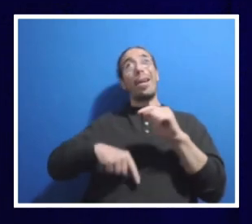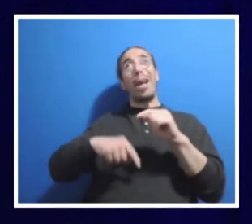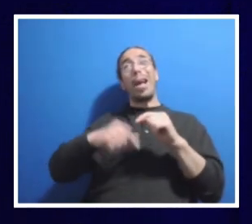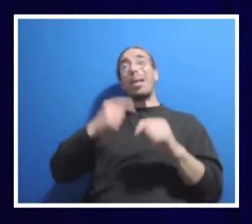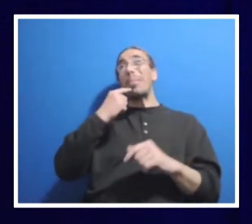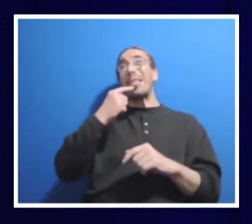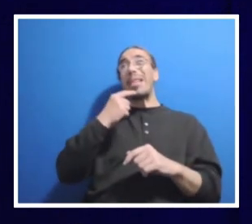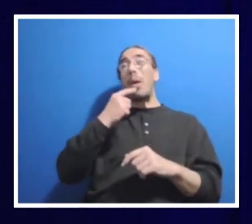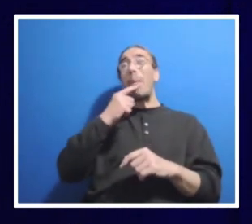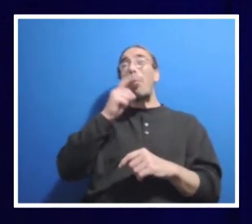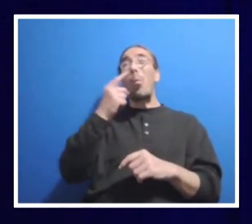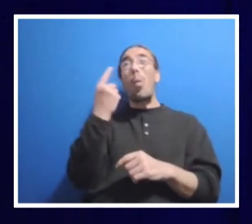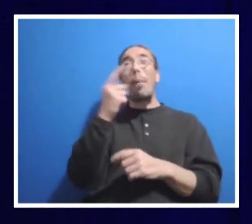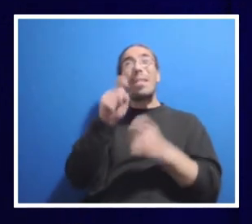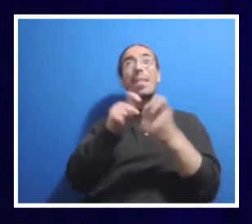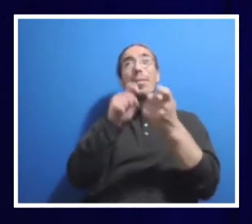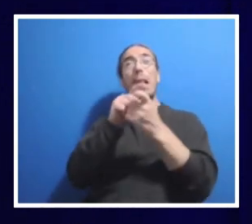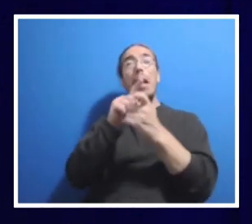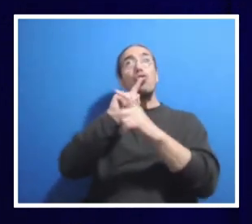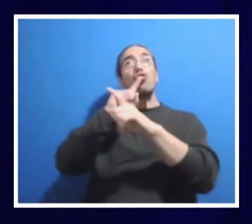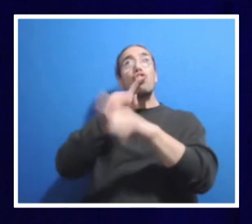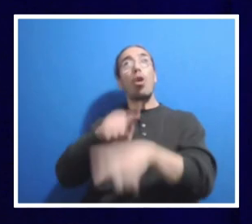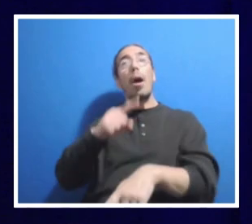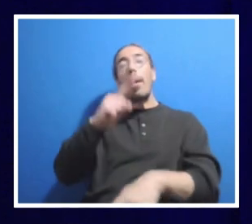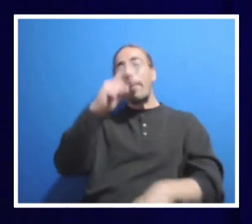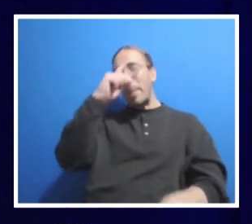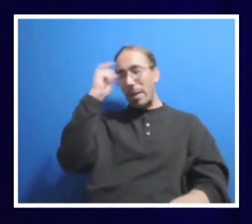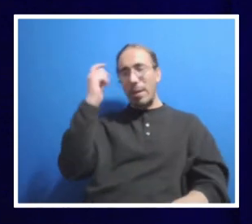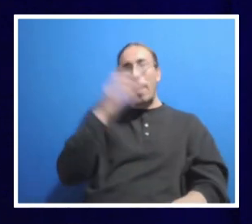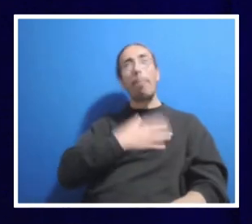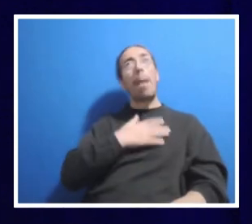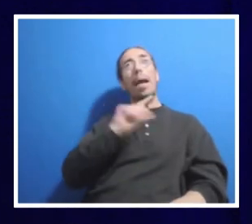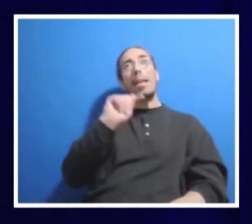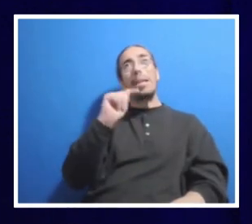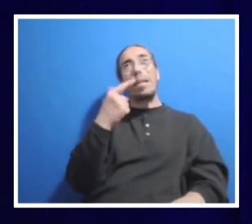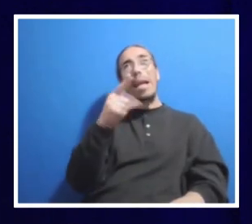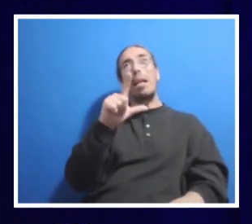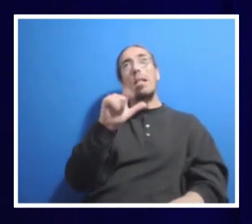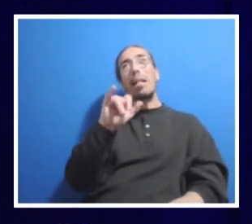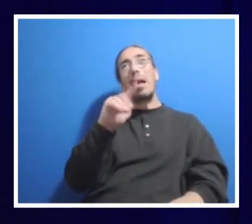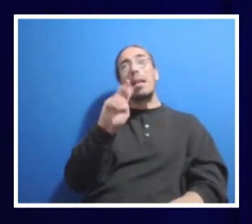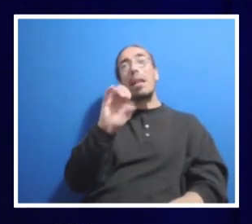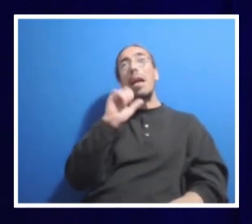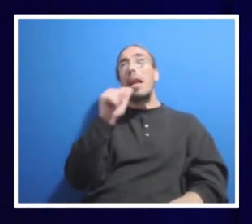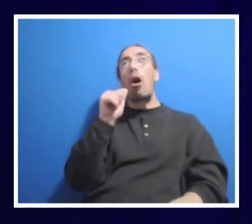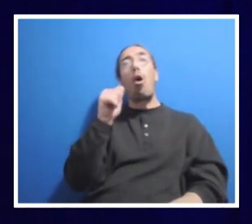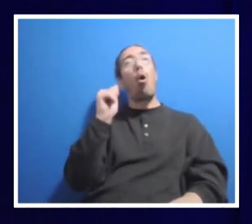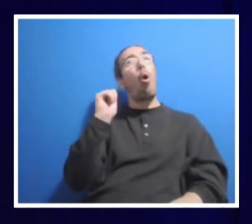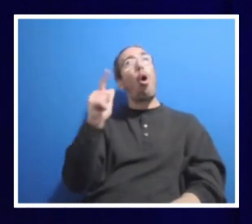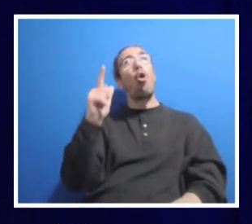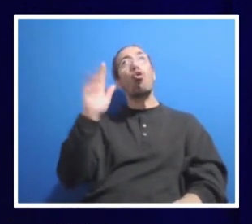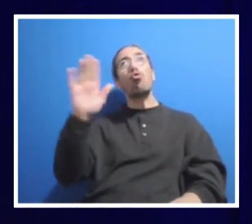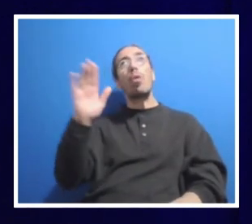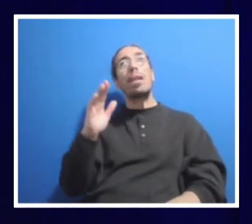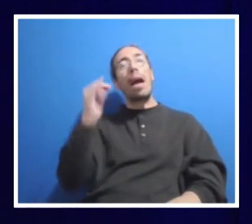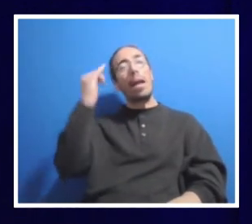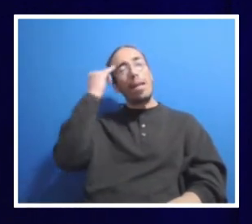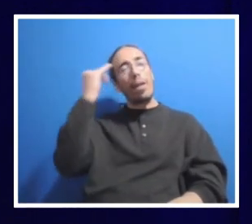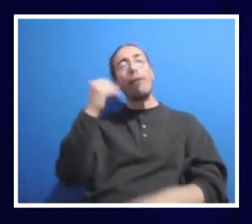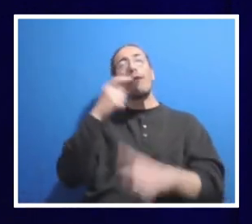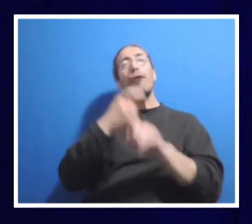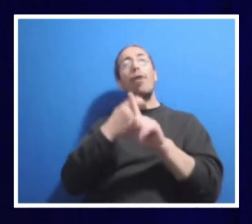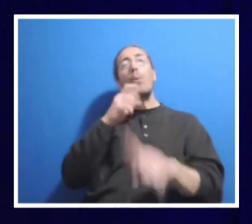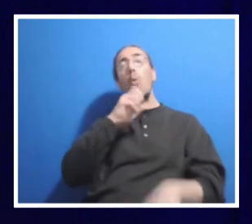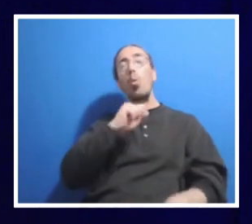because my tagline, if you will, is that not all great ideas come from Old Main. Some of them better,